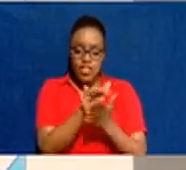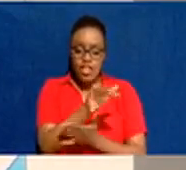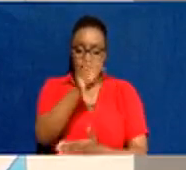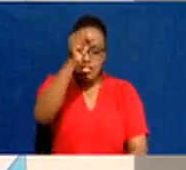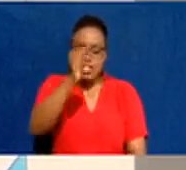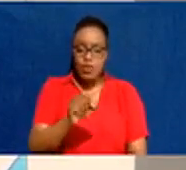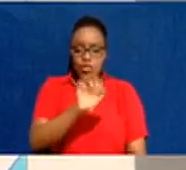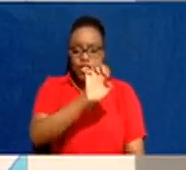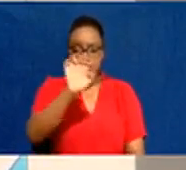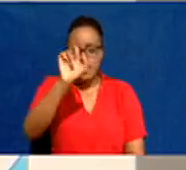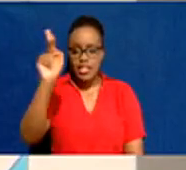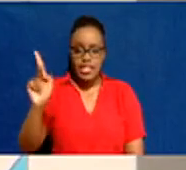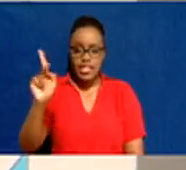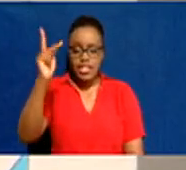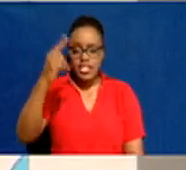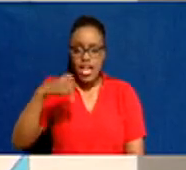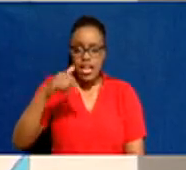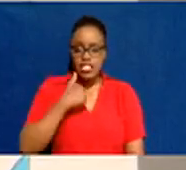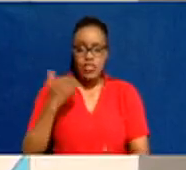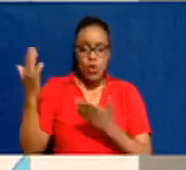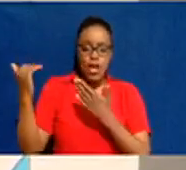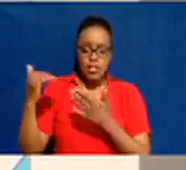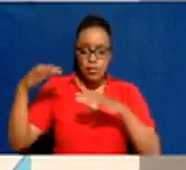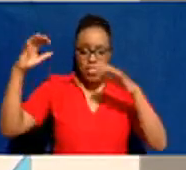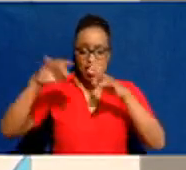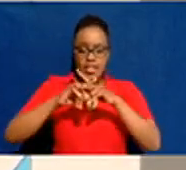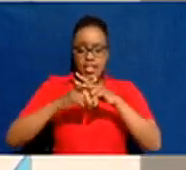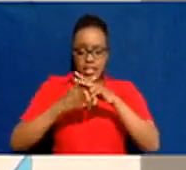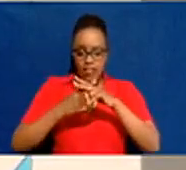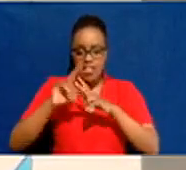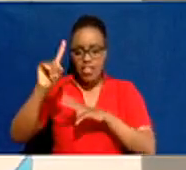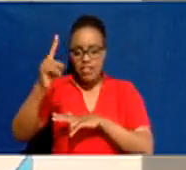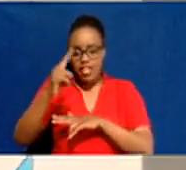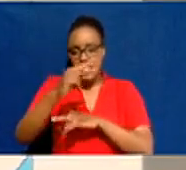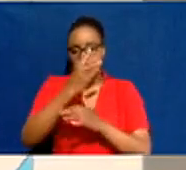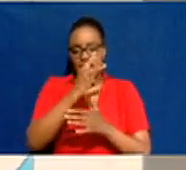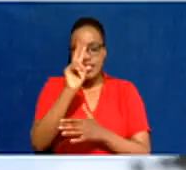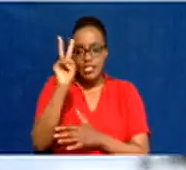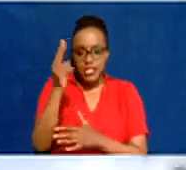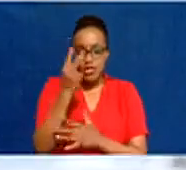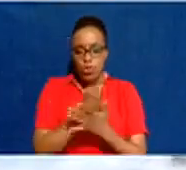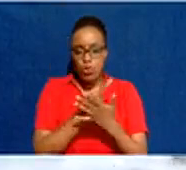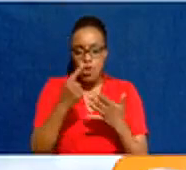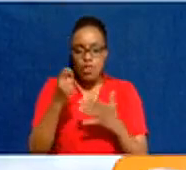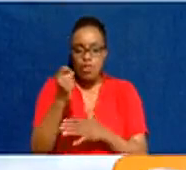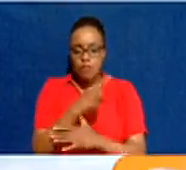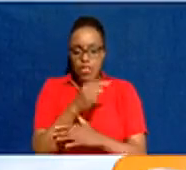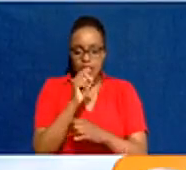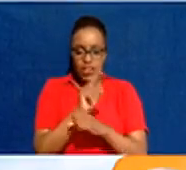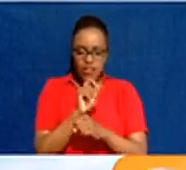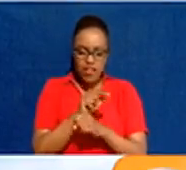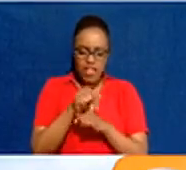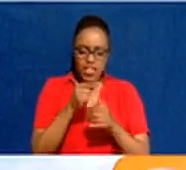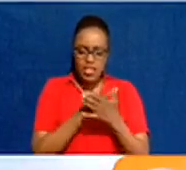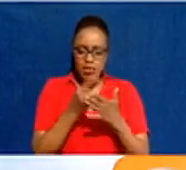Southeastern Kenya, we had anticipated the rains to begin at least in the first and the second week of November. This week, we are likely